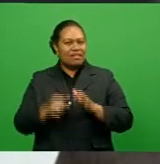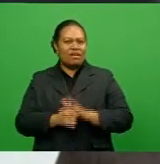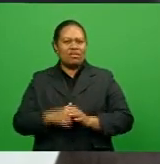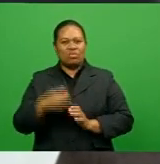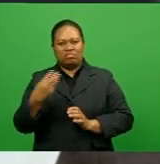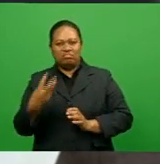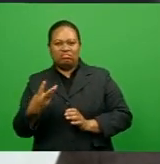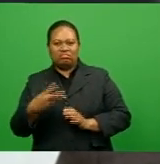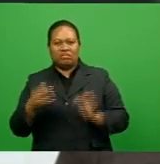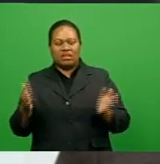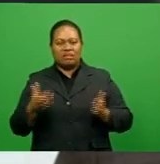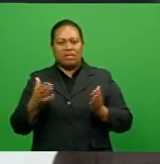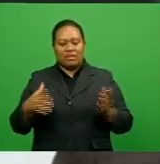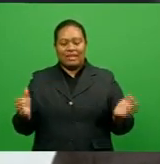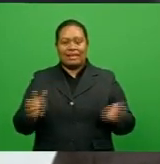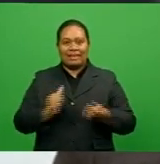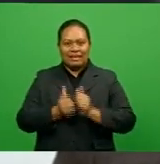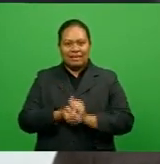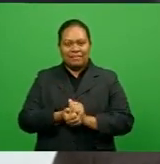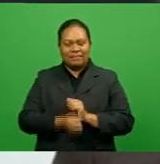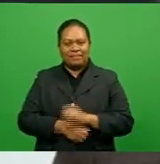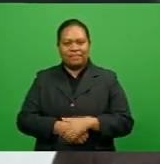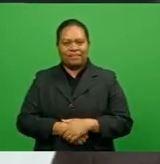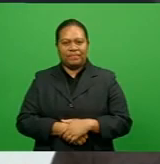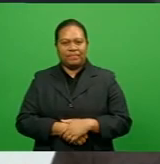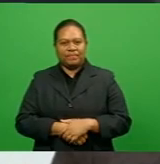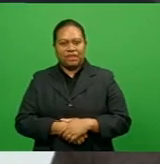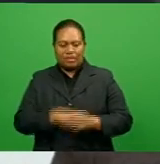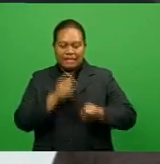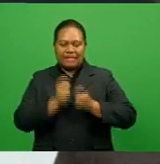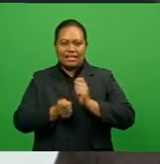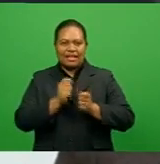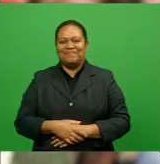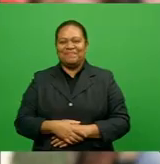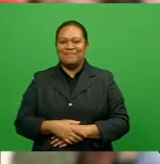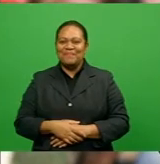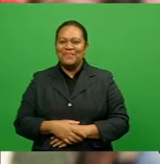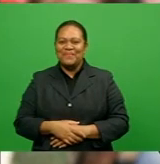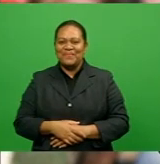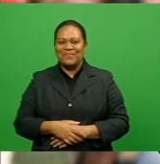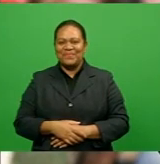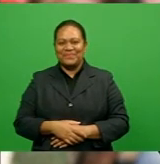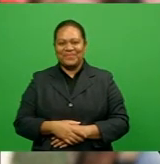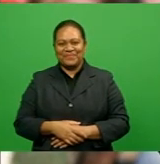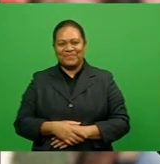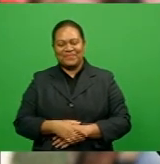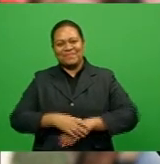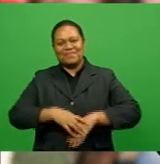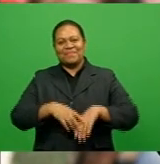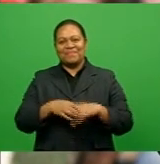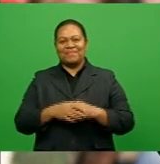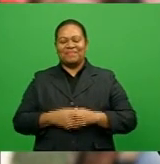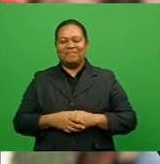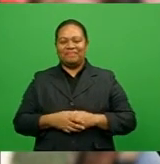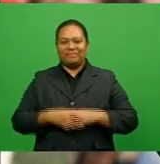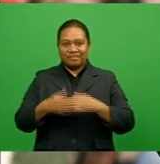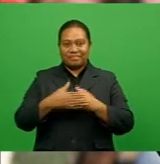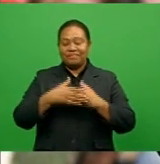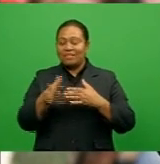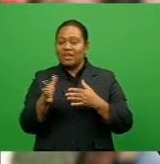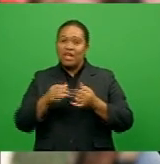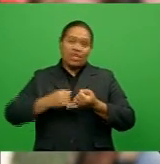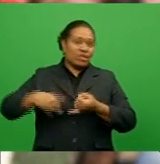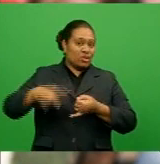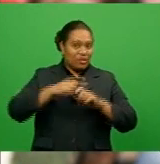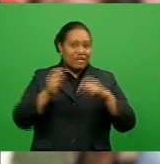players from the matches, based on their numbers, to be tested in the weekend. Inform Suva open side flanker